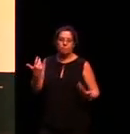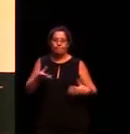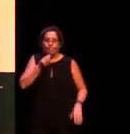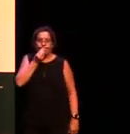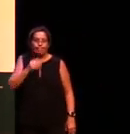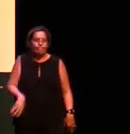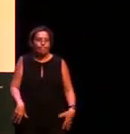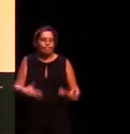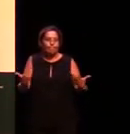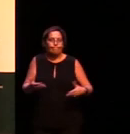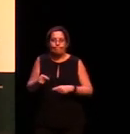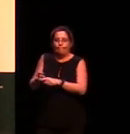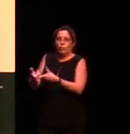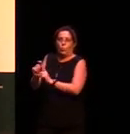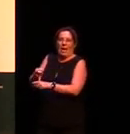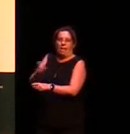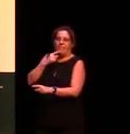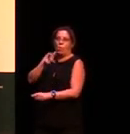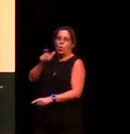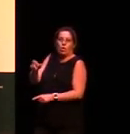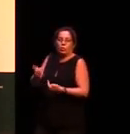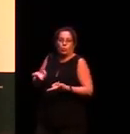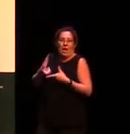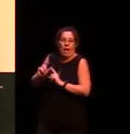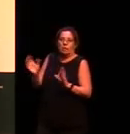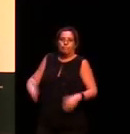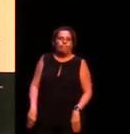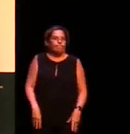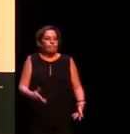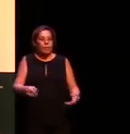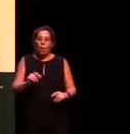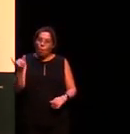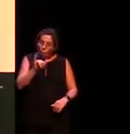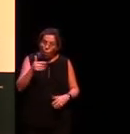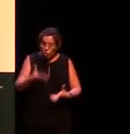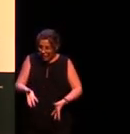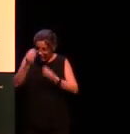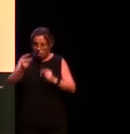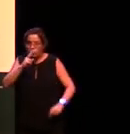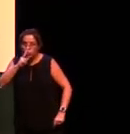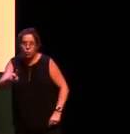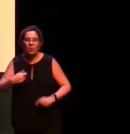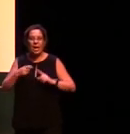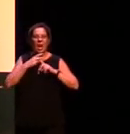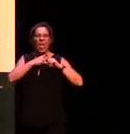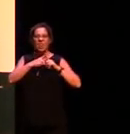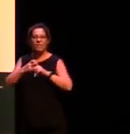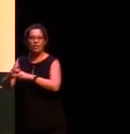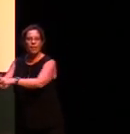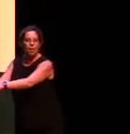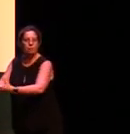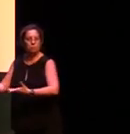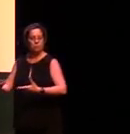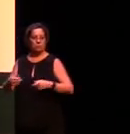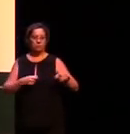big long words are hard or does it mean that they actually learn the big long words earlier even though English kids don't